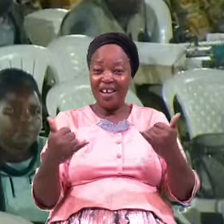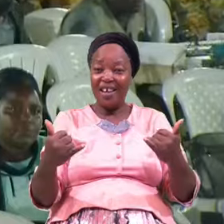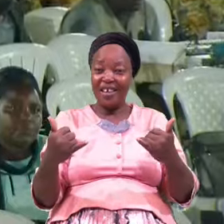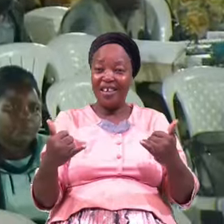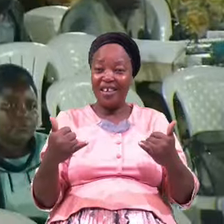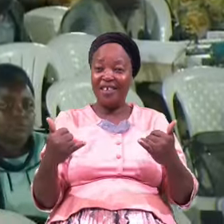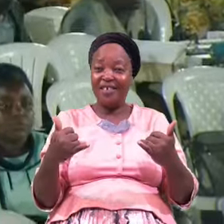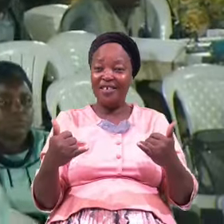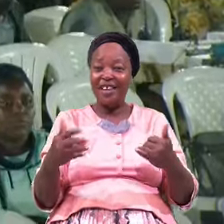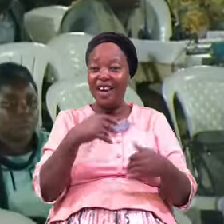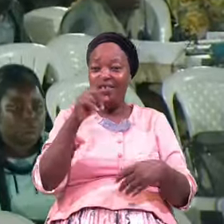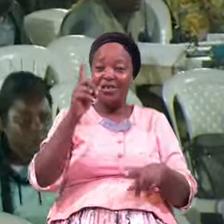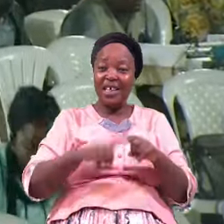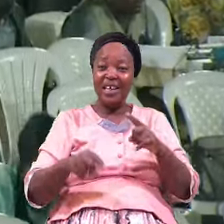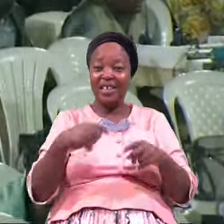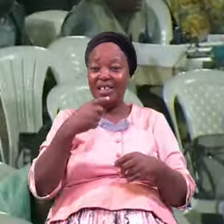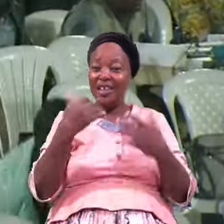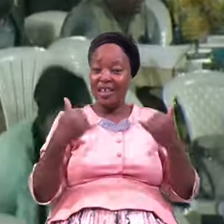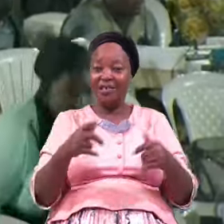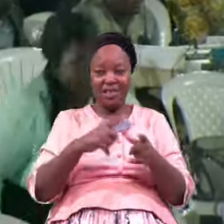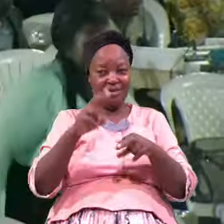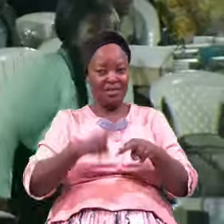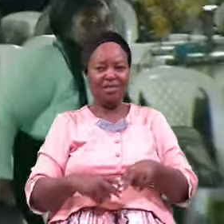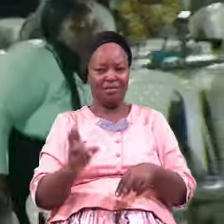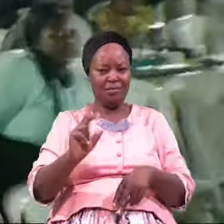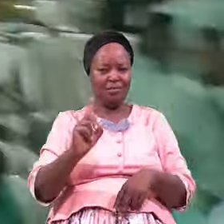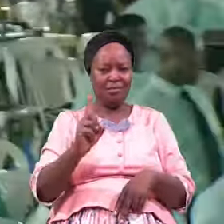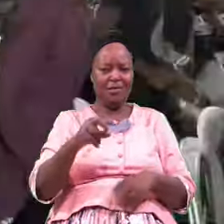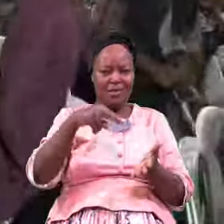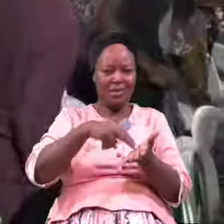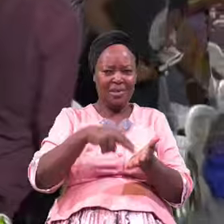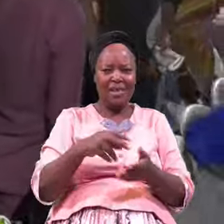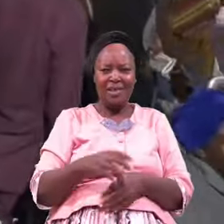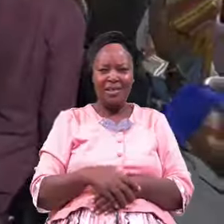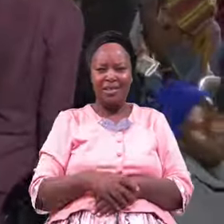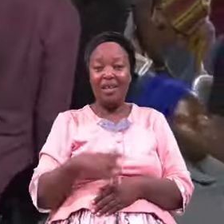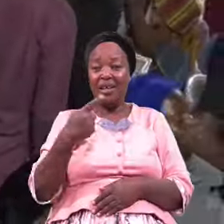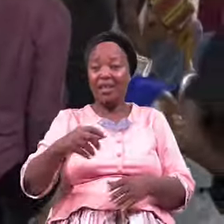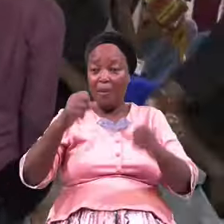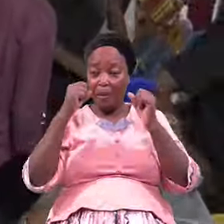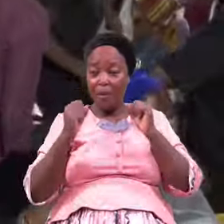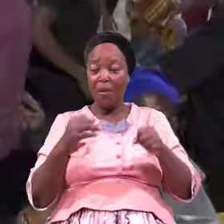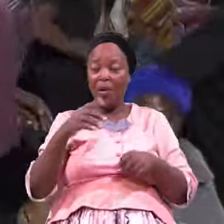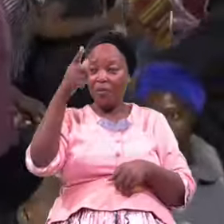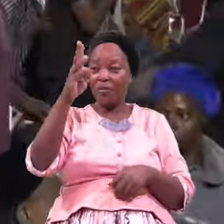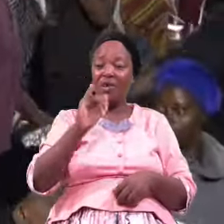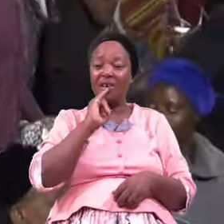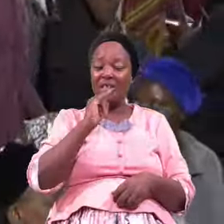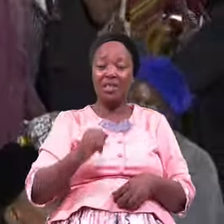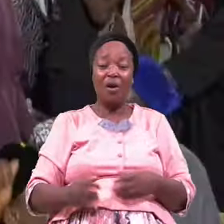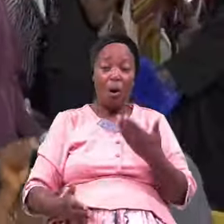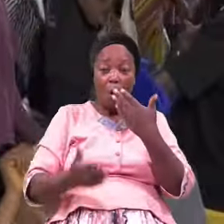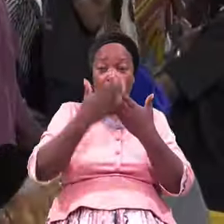Cannot Say Now And You Are Sitting Down The Power Of God Is About To Be Release